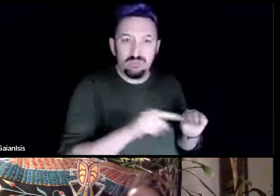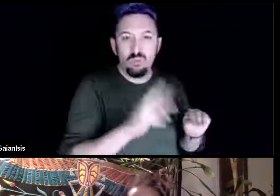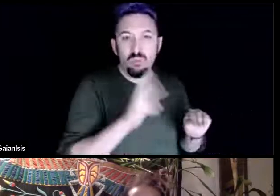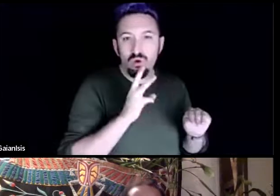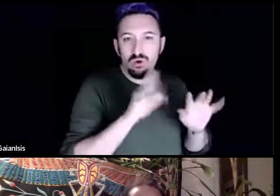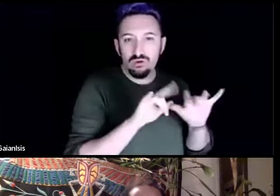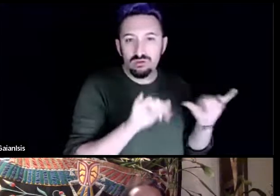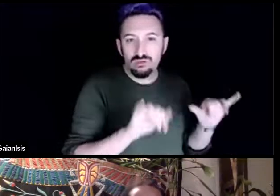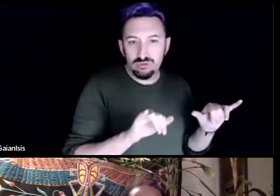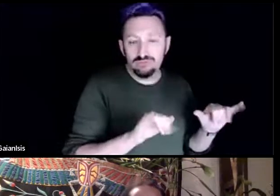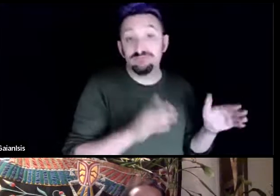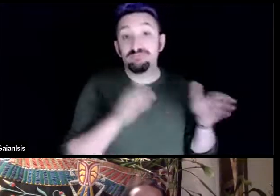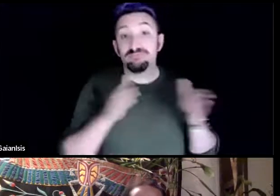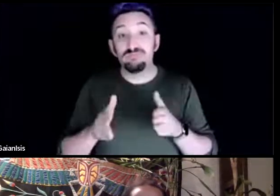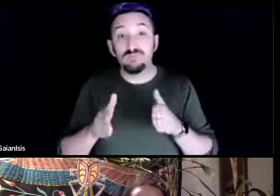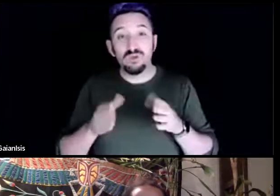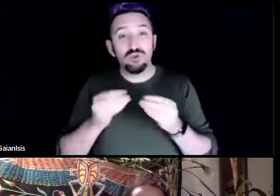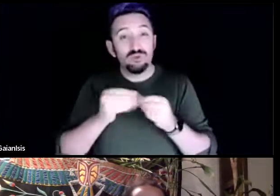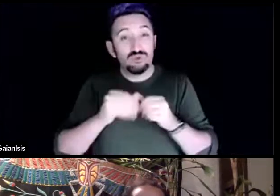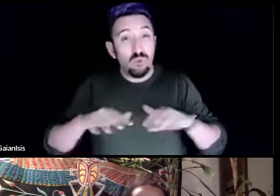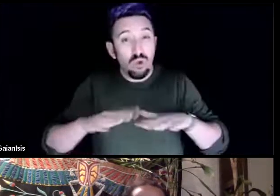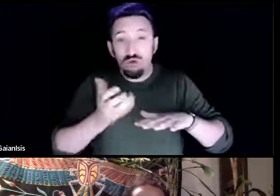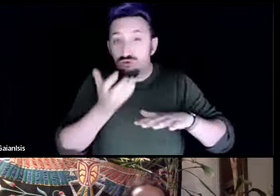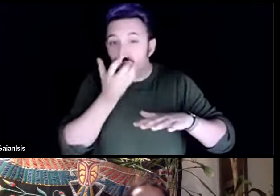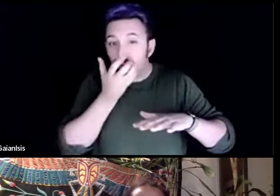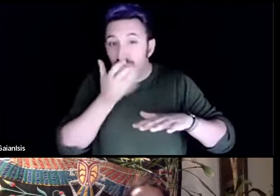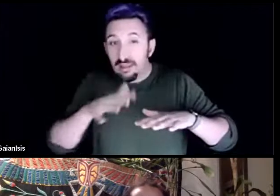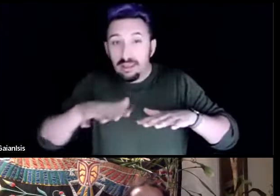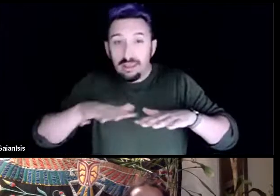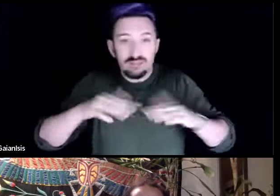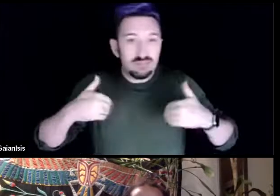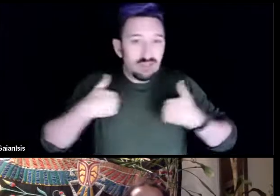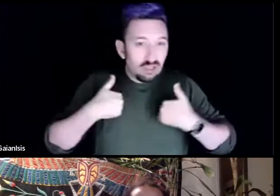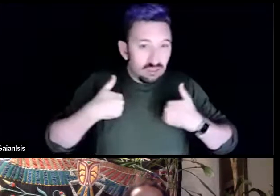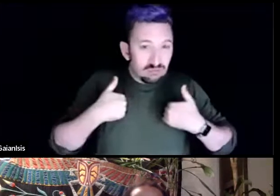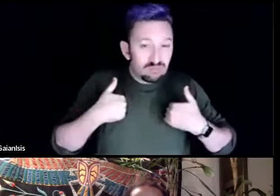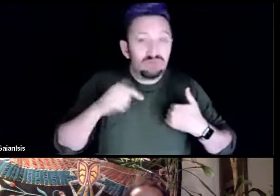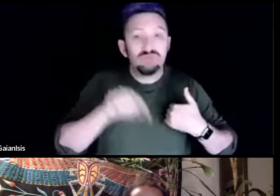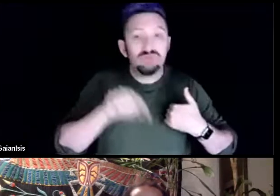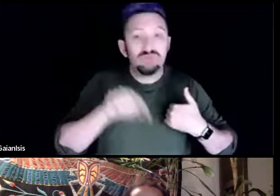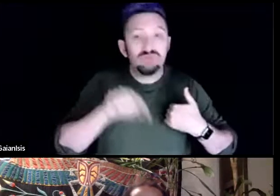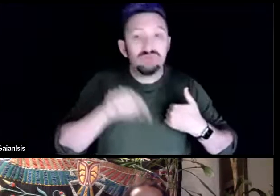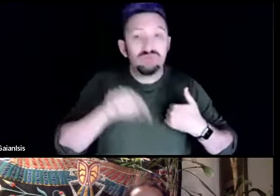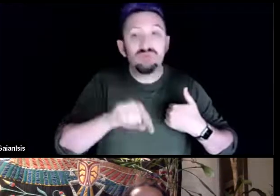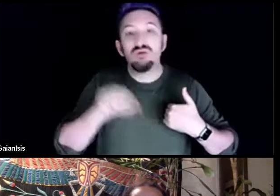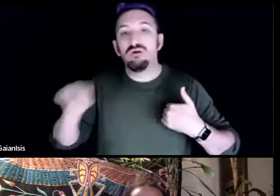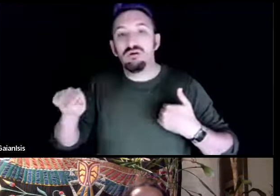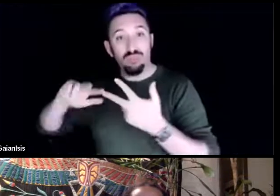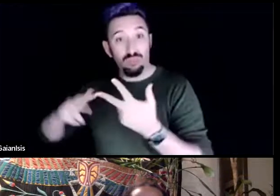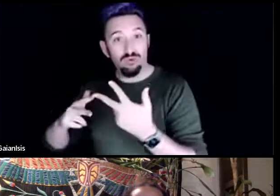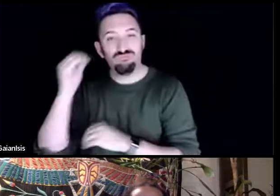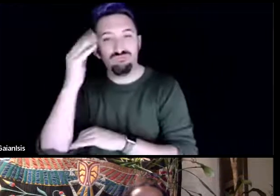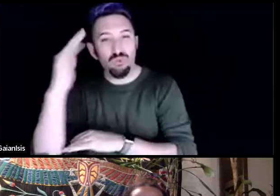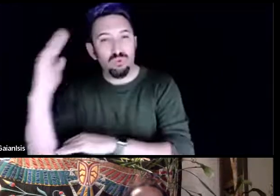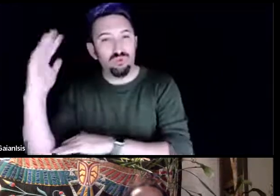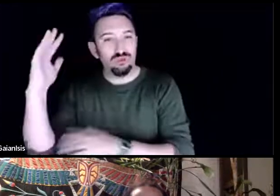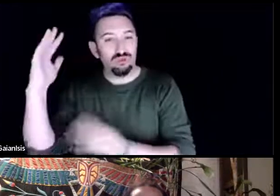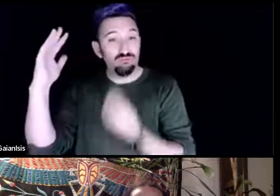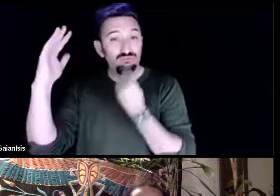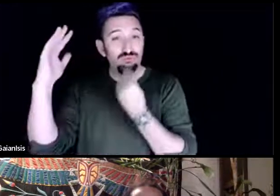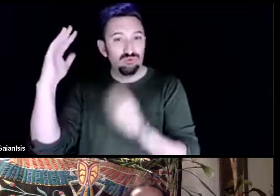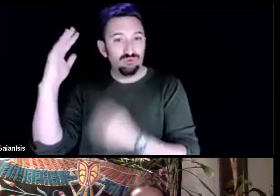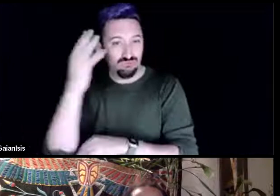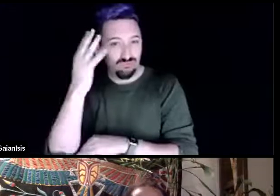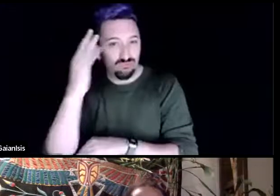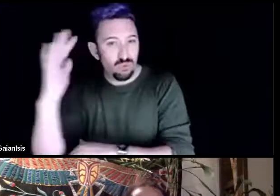grassland and animal systems the third one is around forestry and food forests it's also the beginning